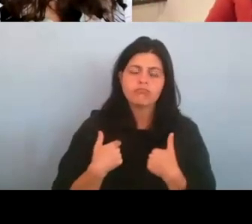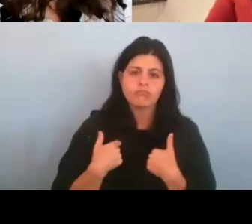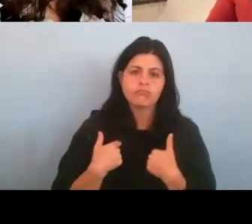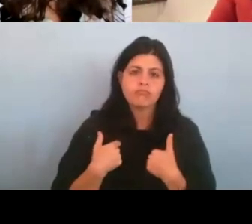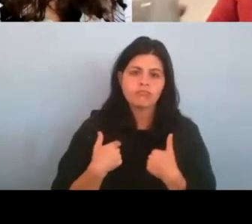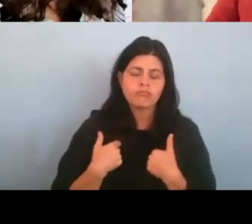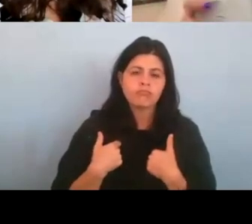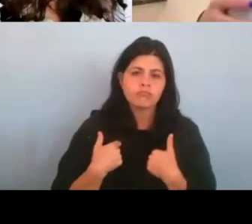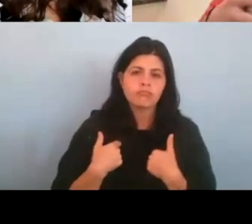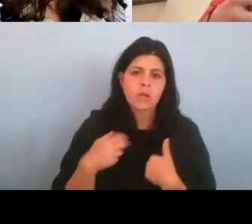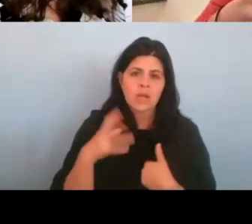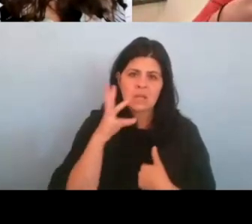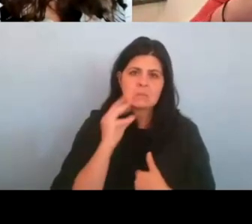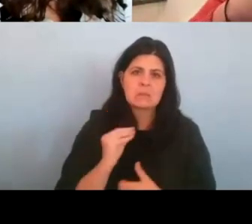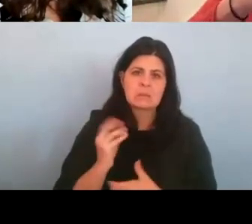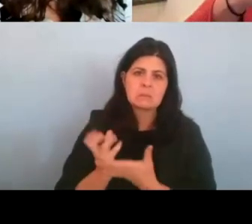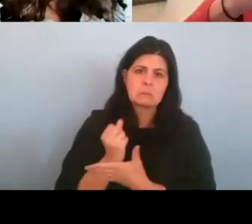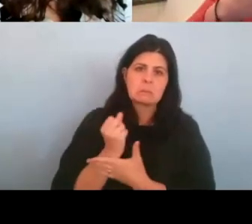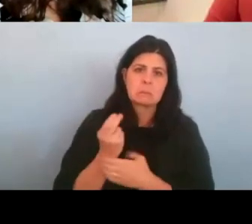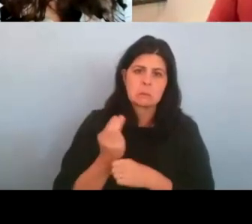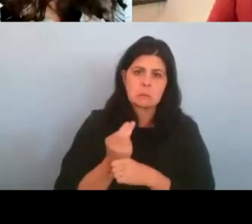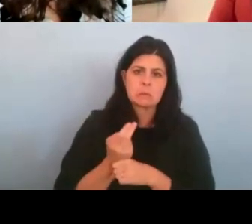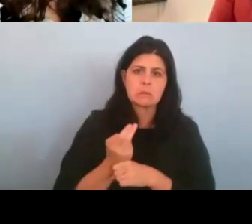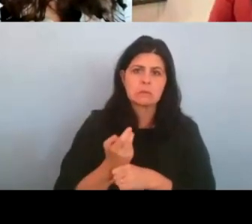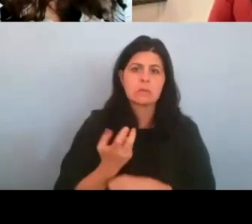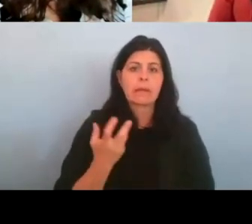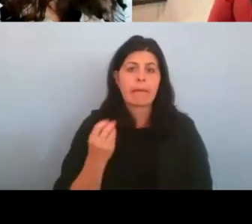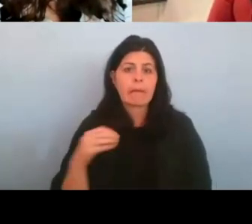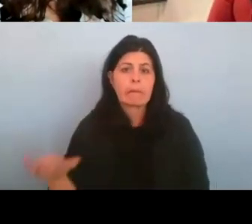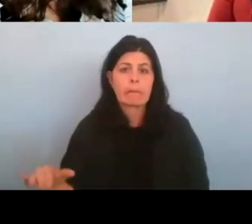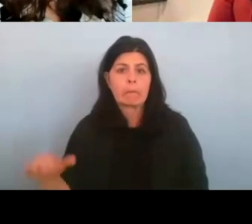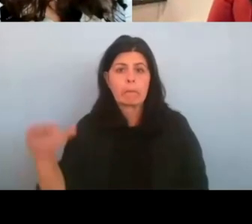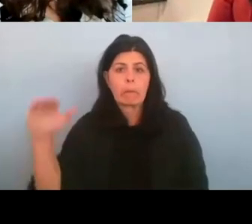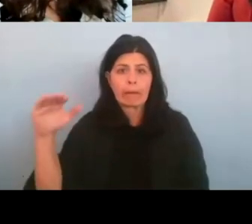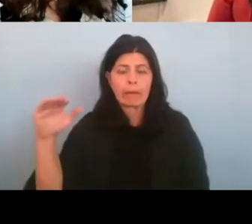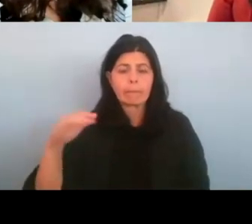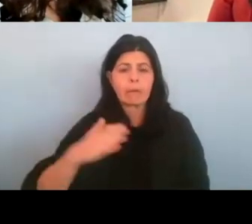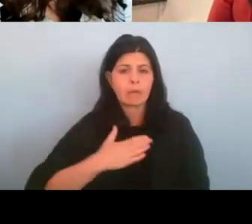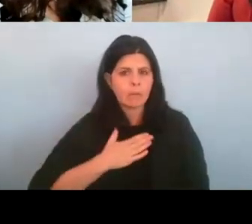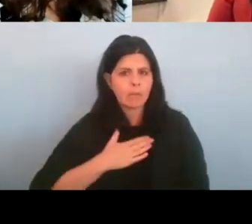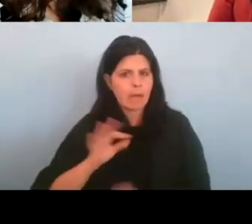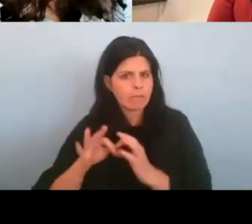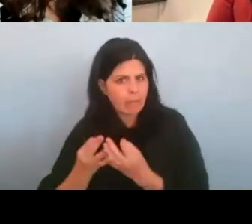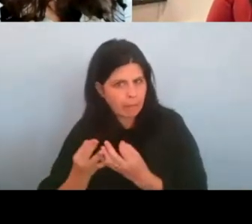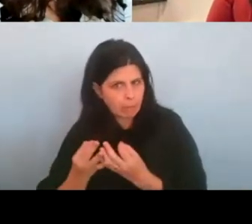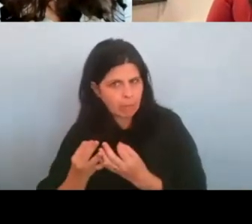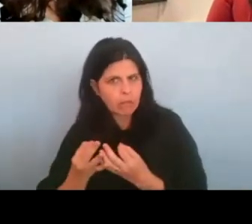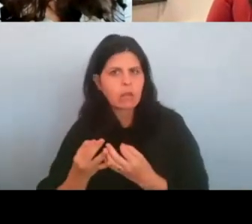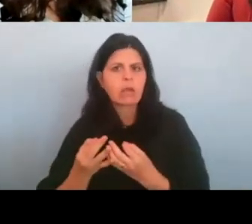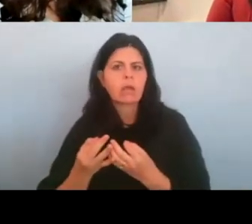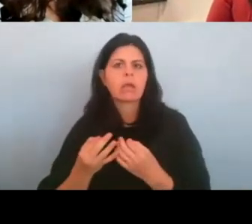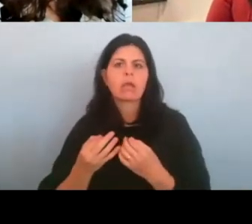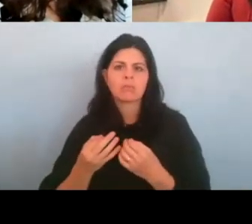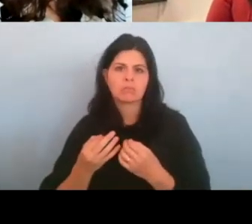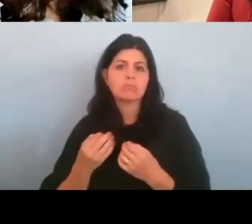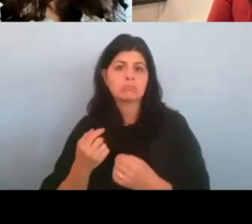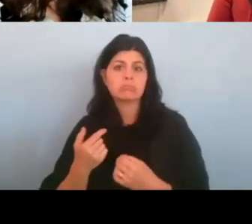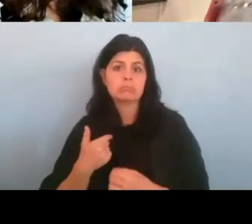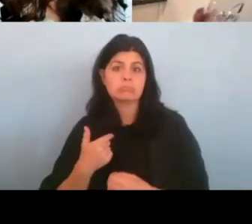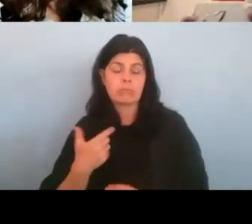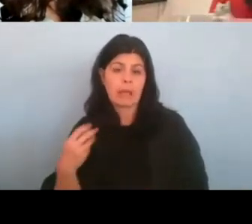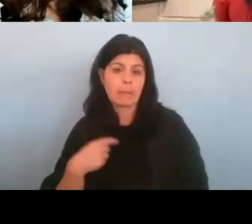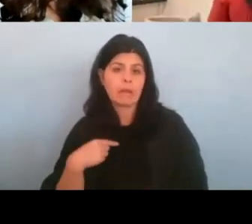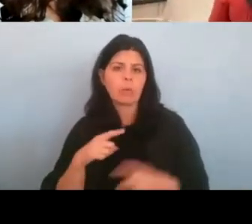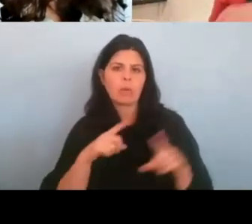um, growing up, uh, my family and I went to a Jewish family camp that was